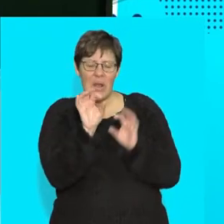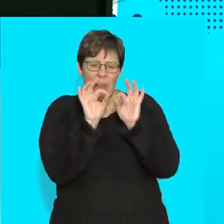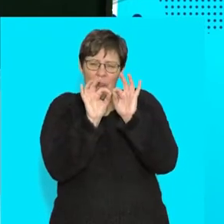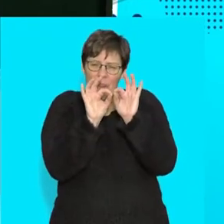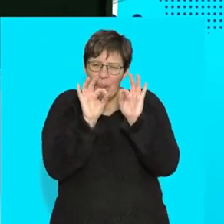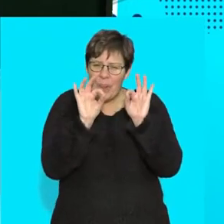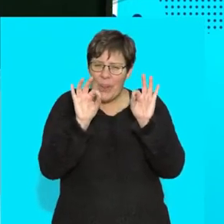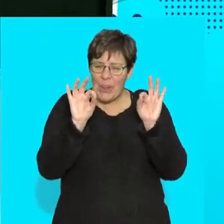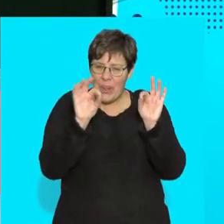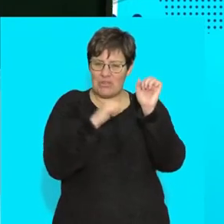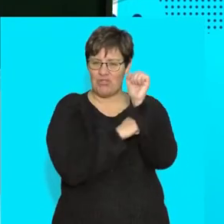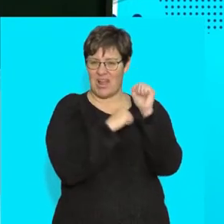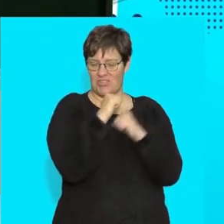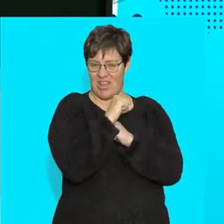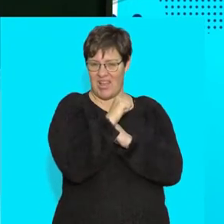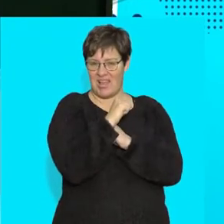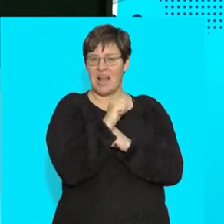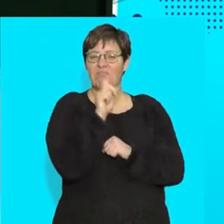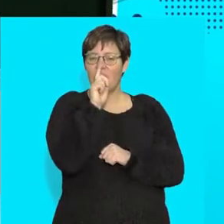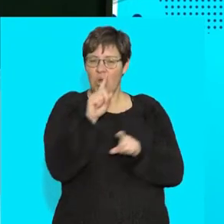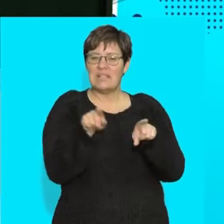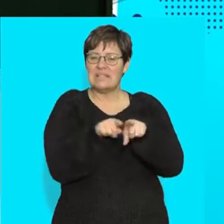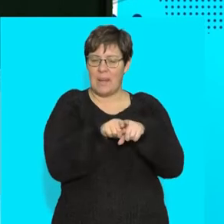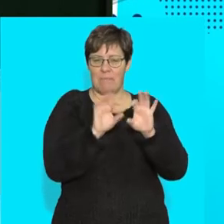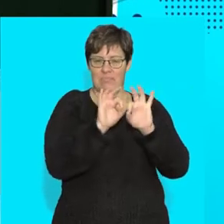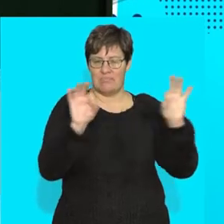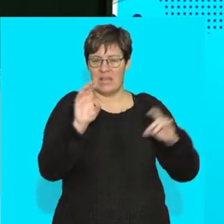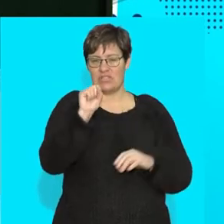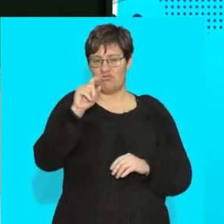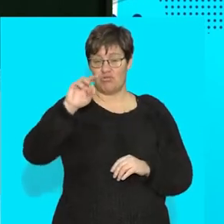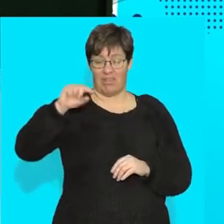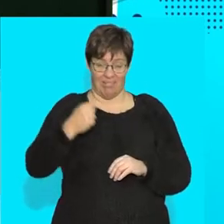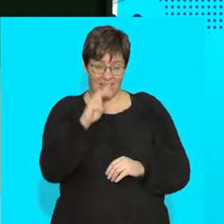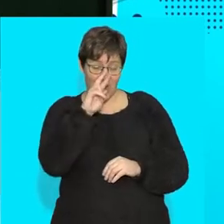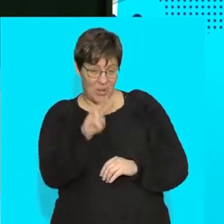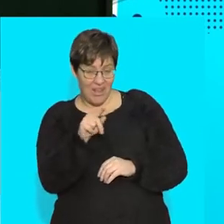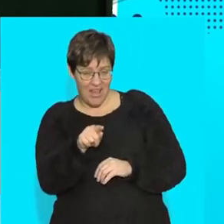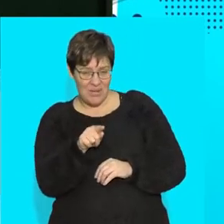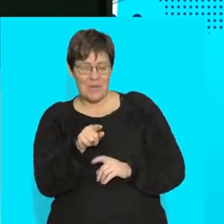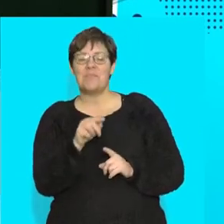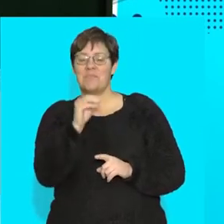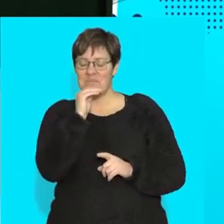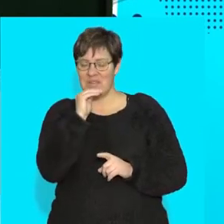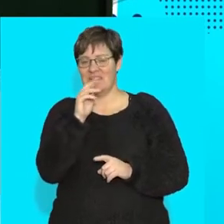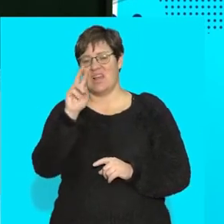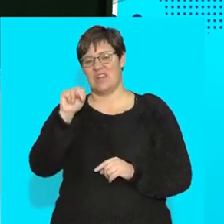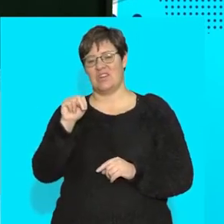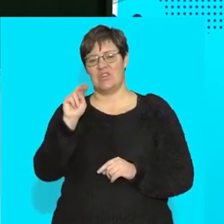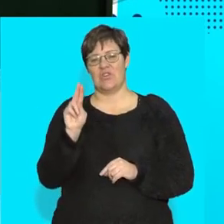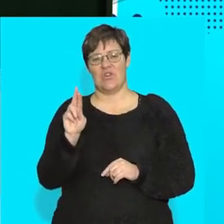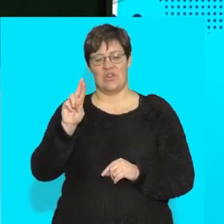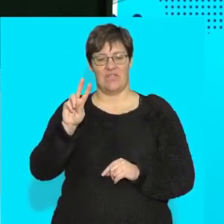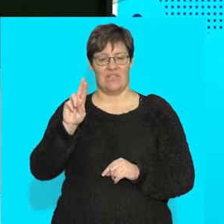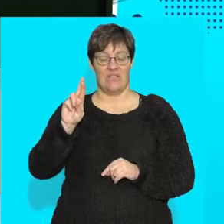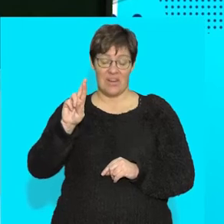structure that looks like a piece of string, that could be your nerve tissue. So